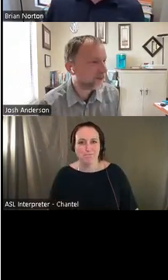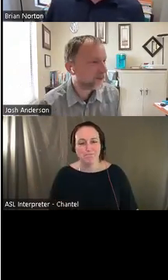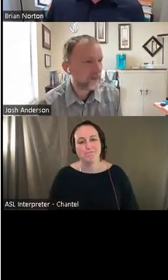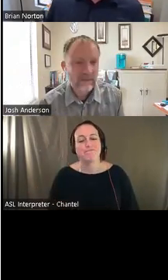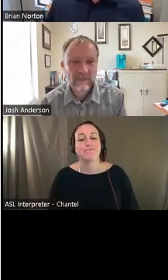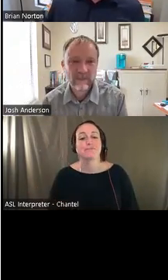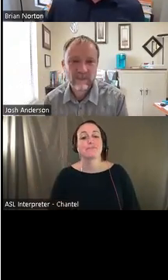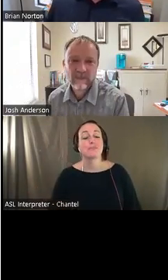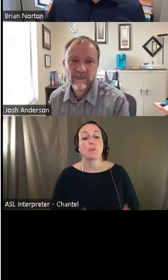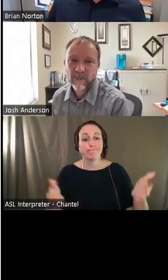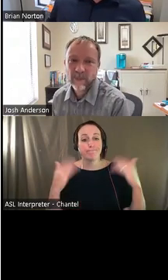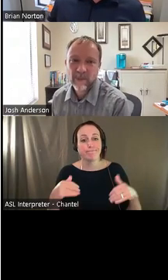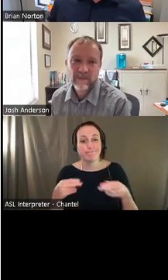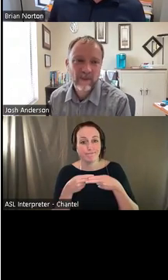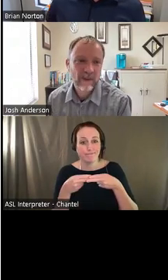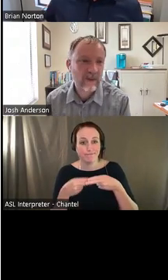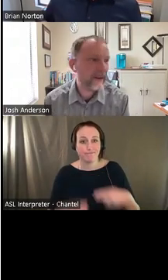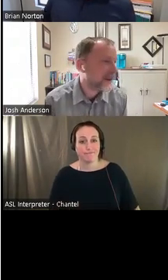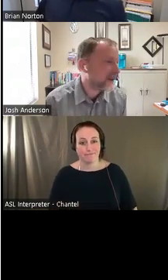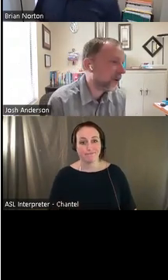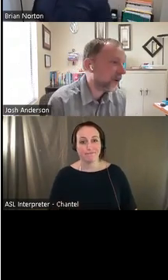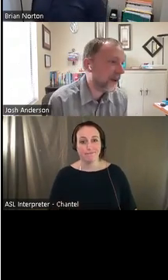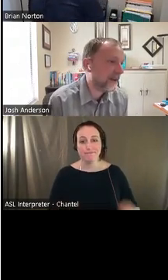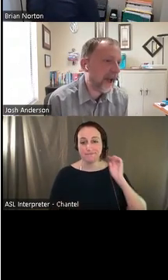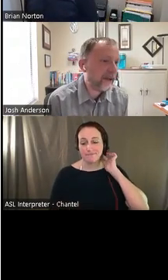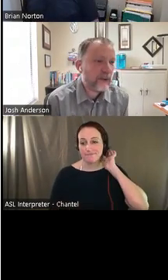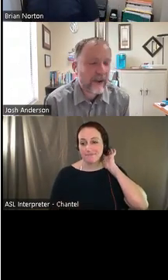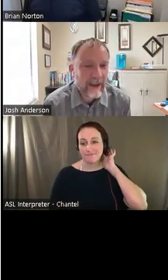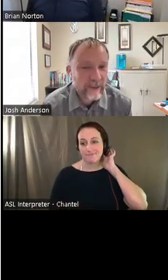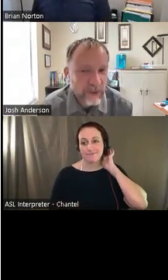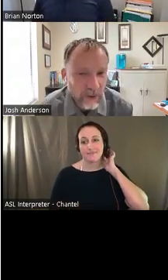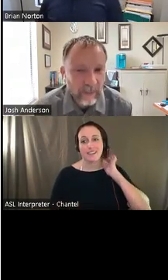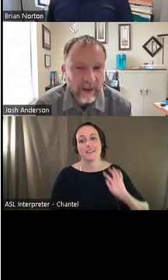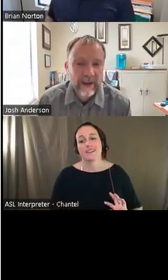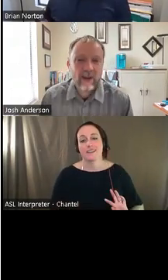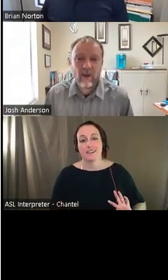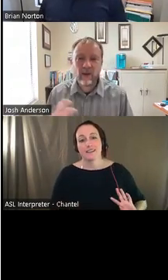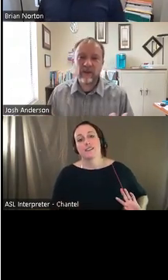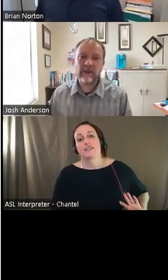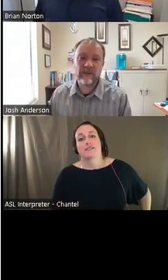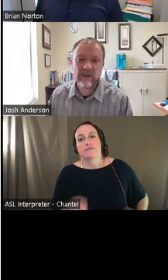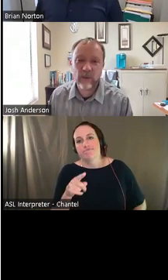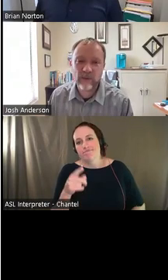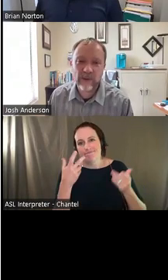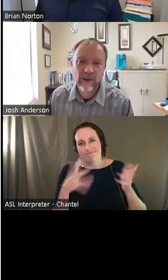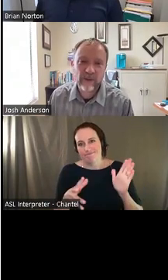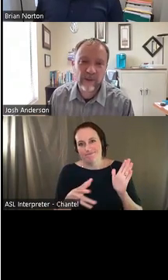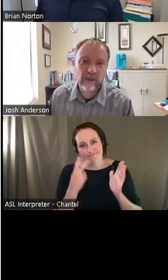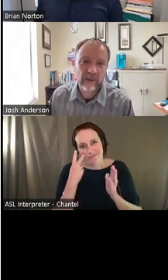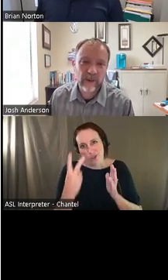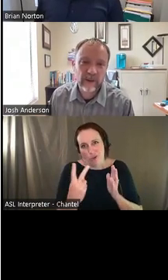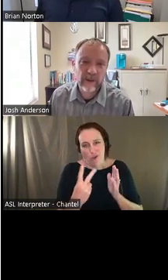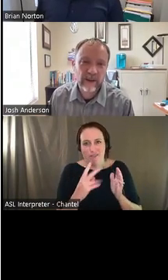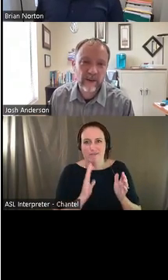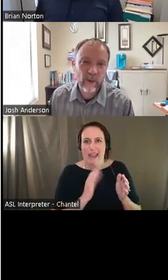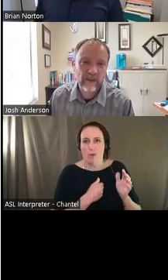so here, let me, I'm going to move on to the next slide for you, Josh. Okay. So as you kind of saw by all of these different scenarios and the